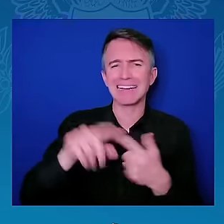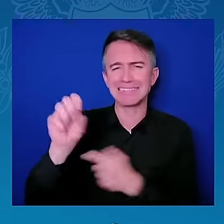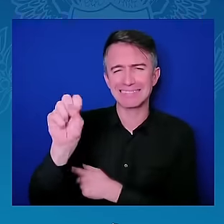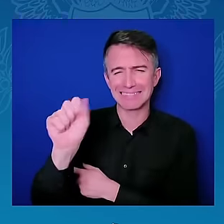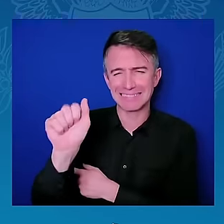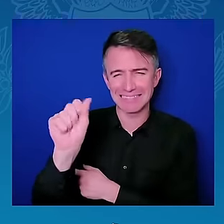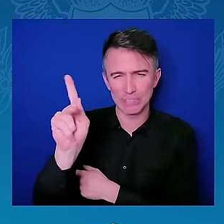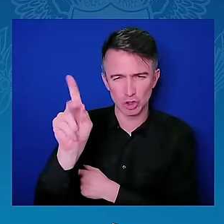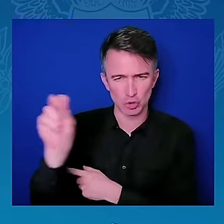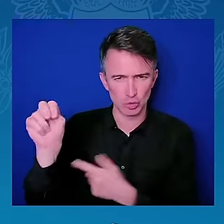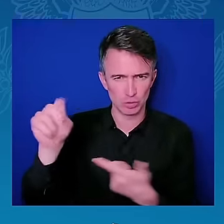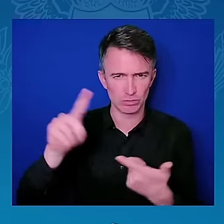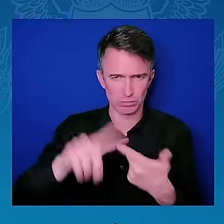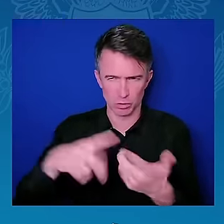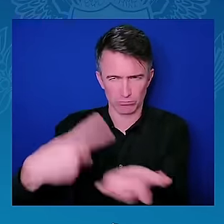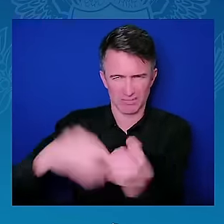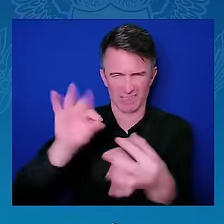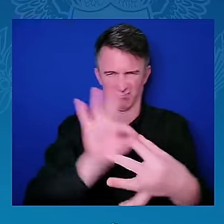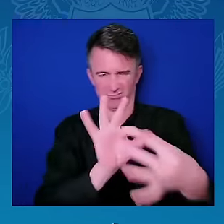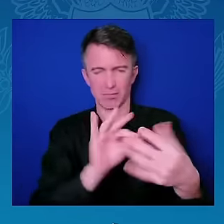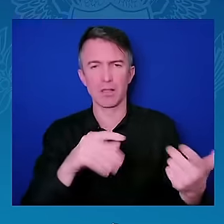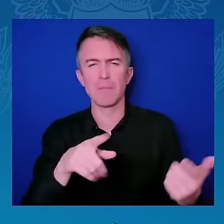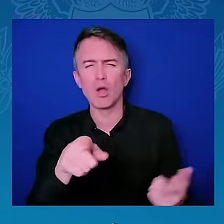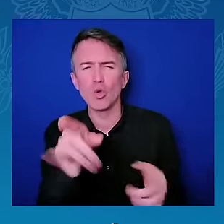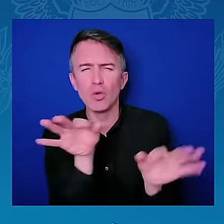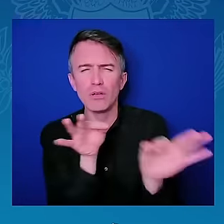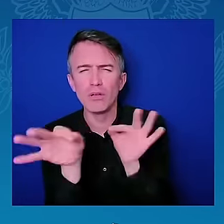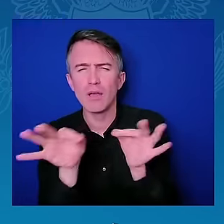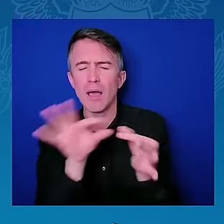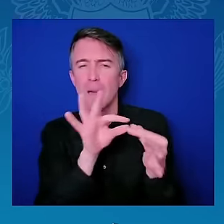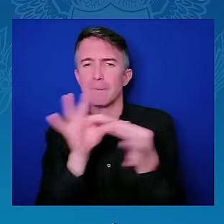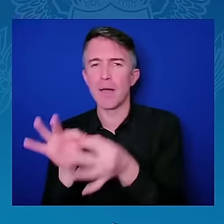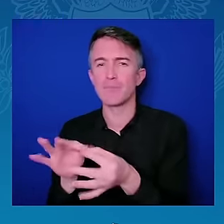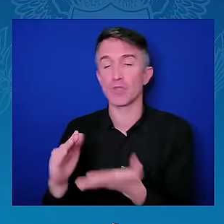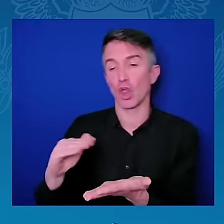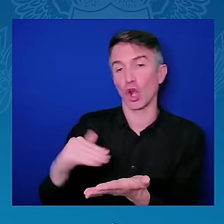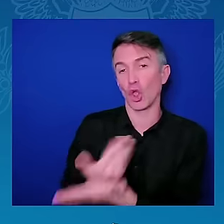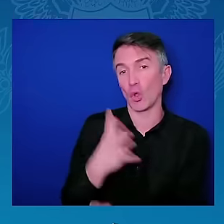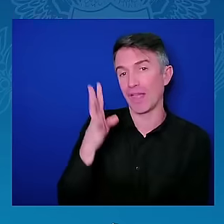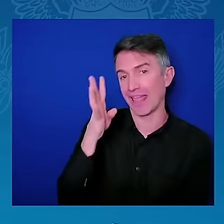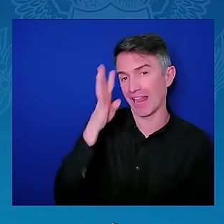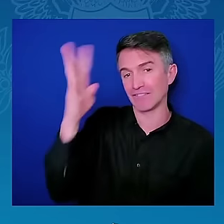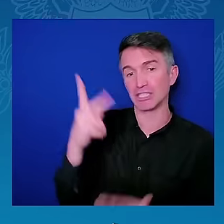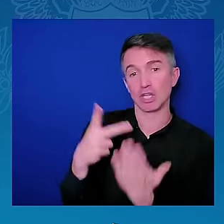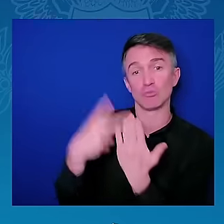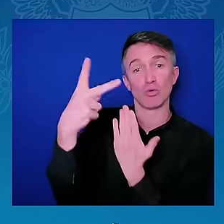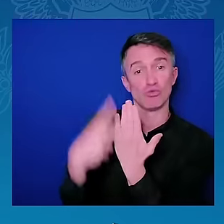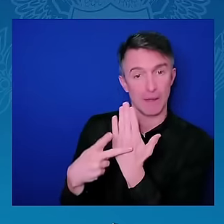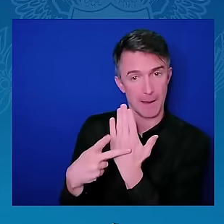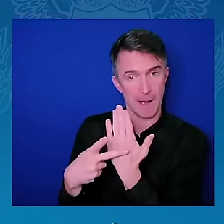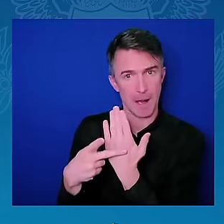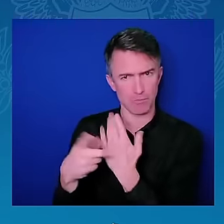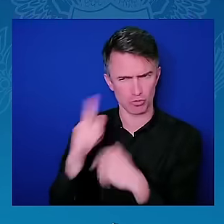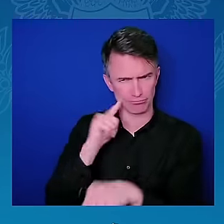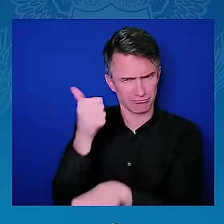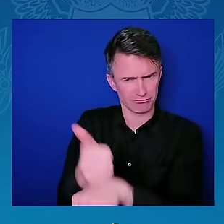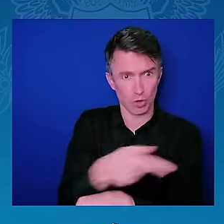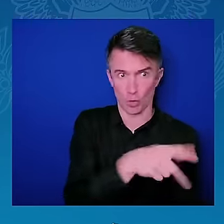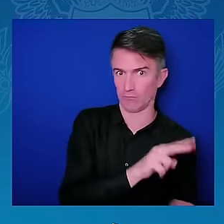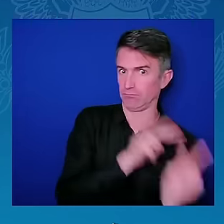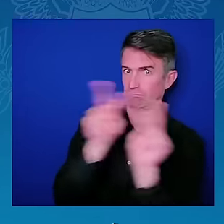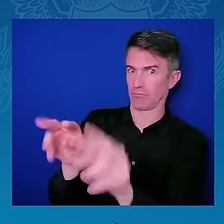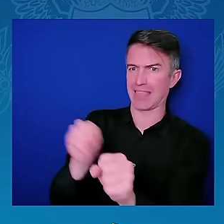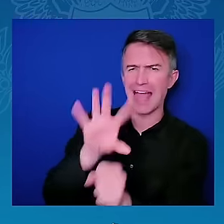program. I will, but first, I just must thank you, Meg Whitman, for taking up the position